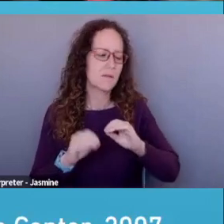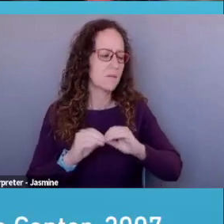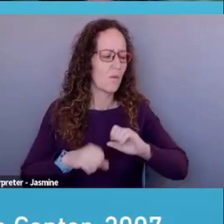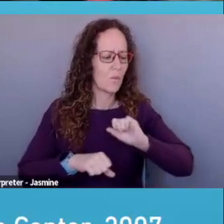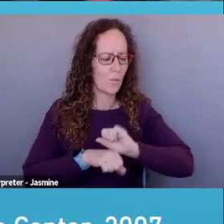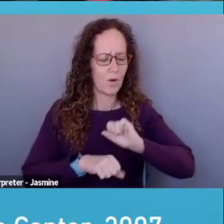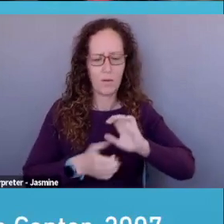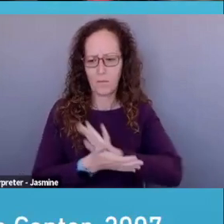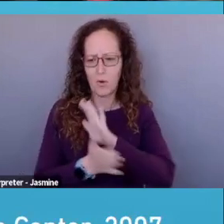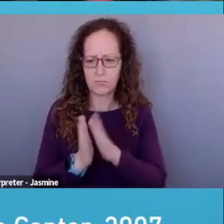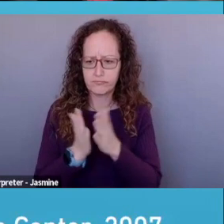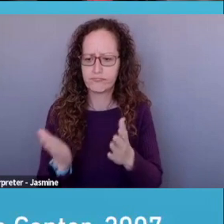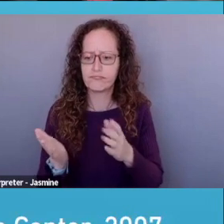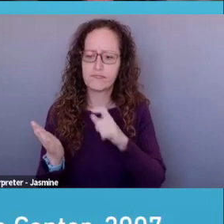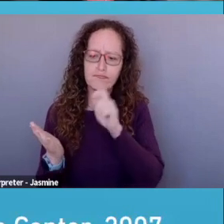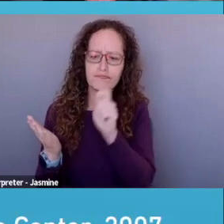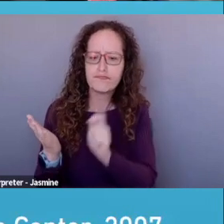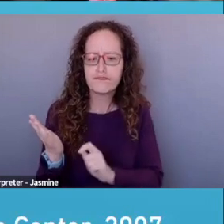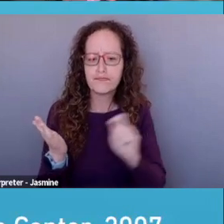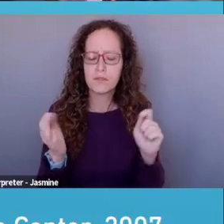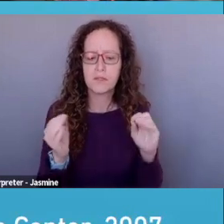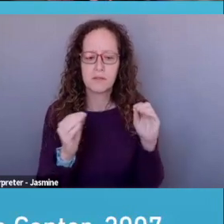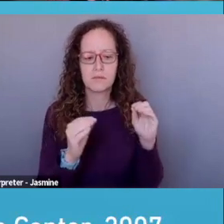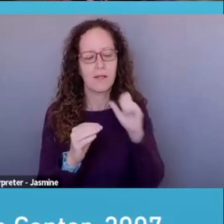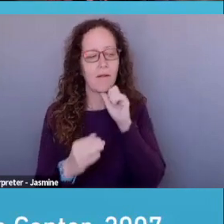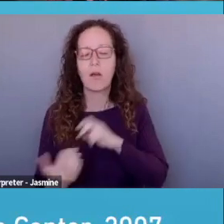something you sit down and read. But it has some great, uh,